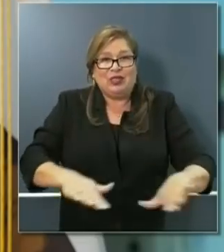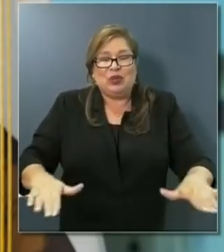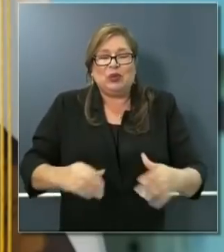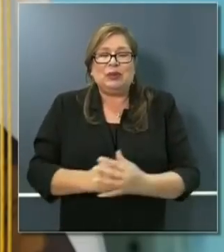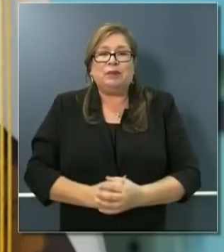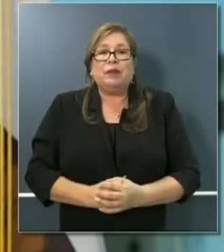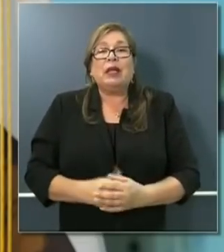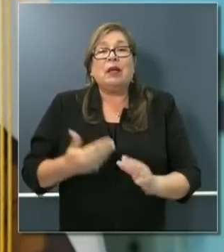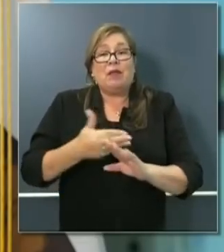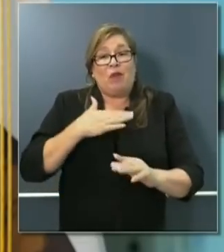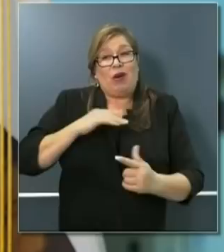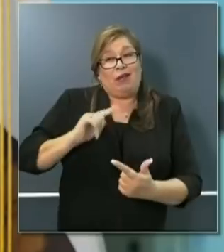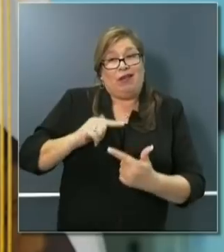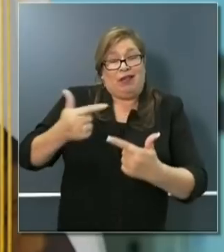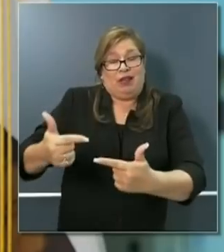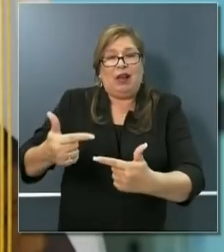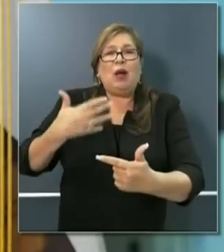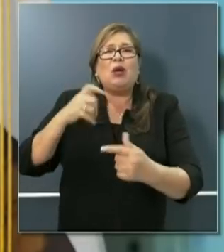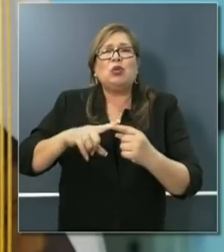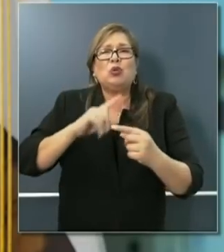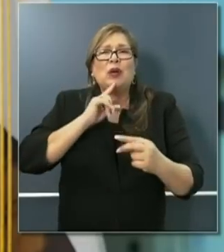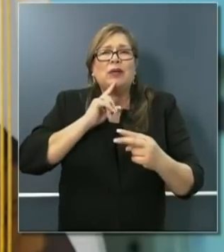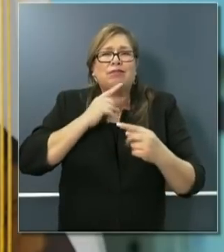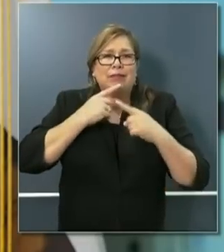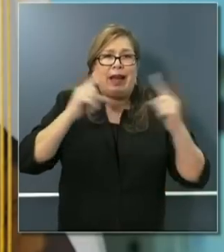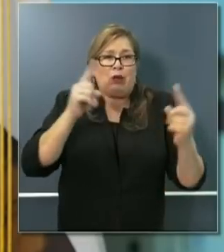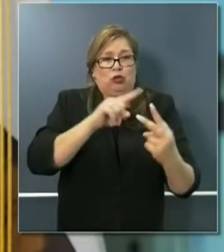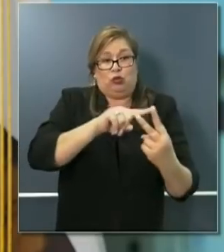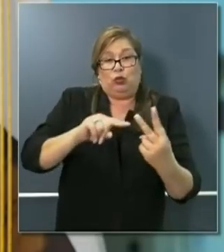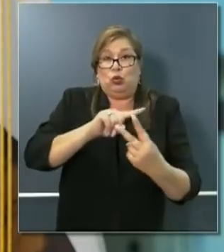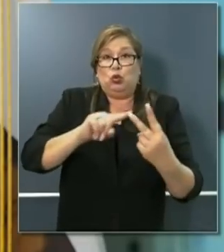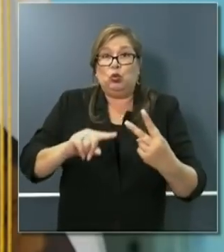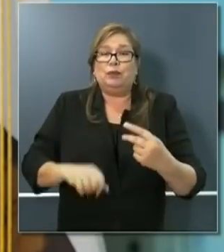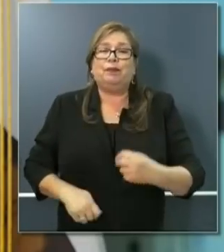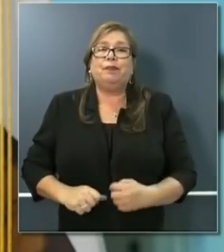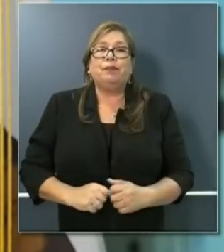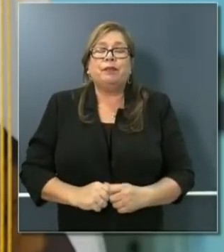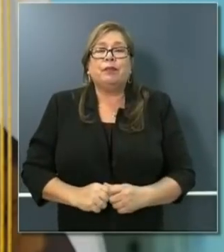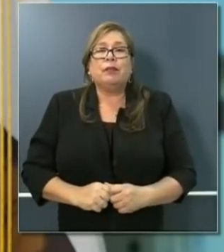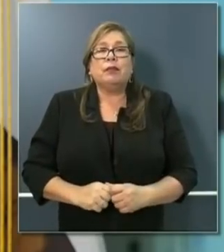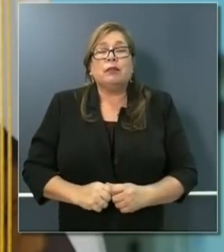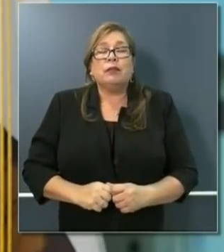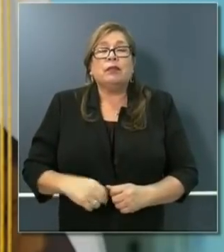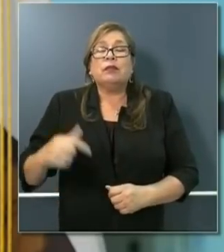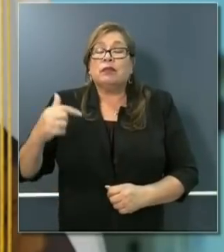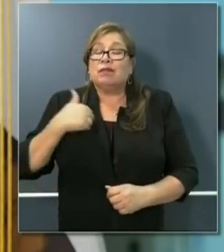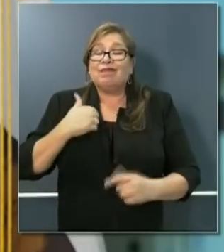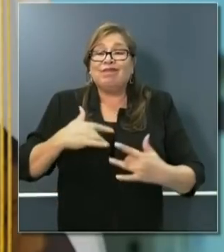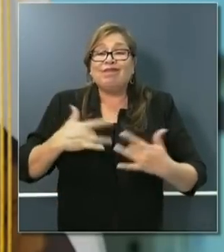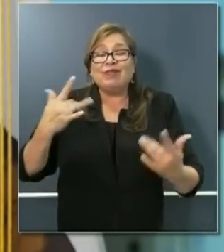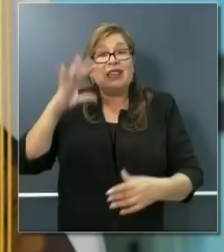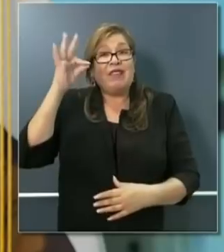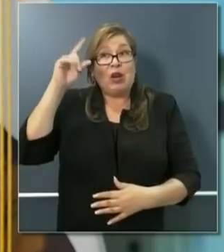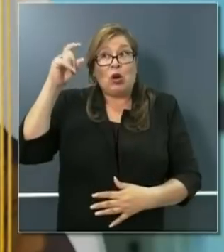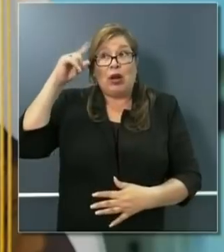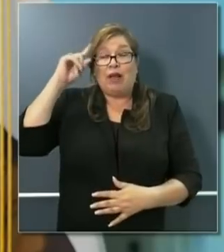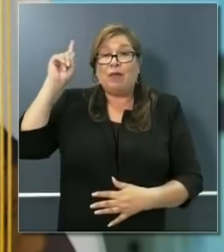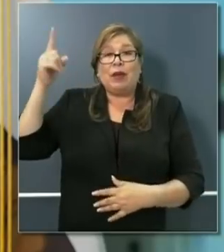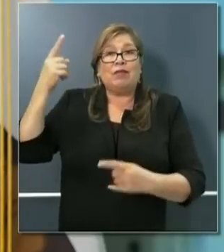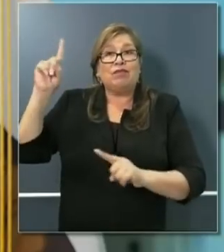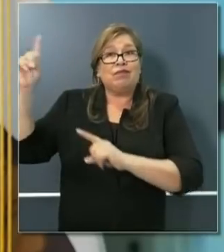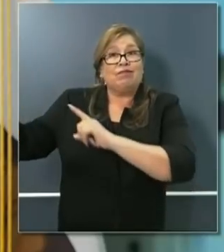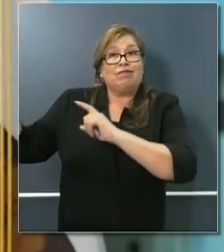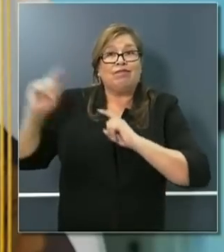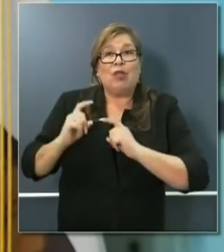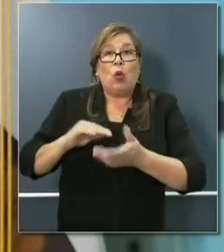I just want to make two quick announcements along those lines. We are very pleased to get a waiver from the federal government that will allow